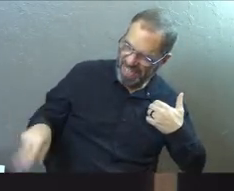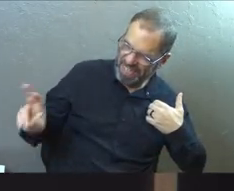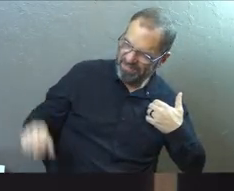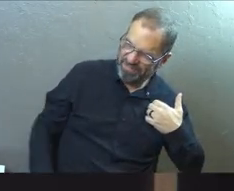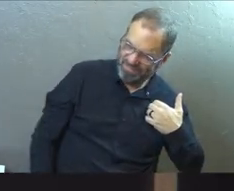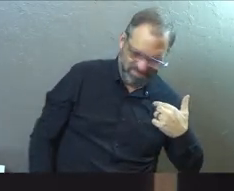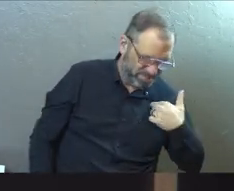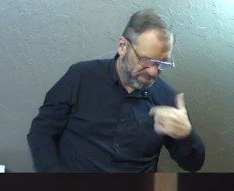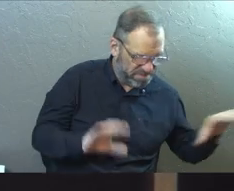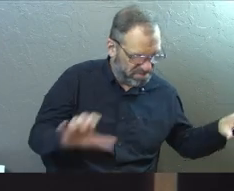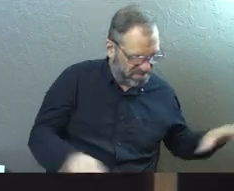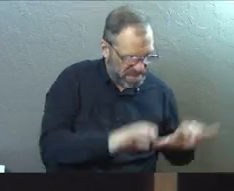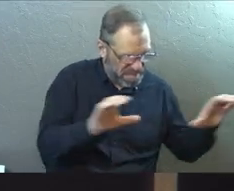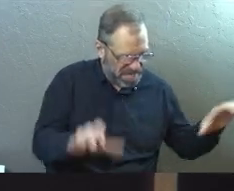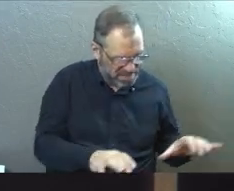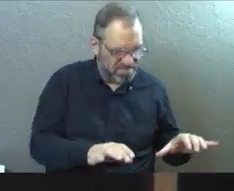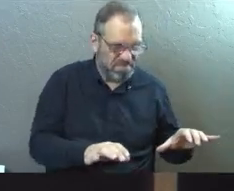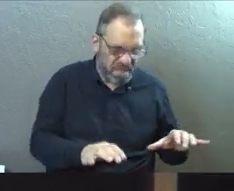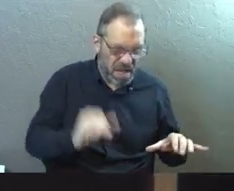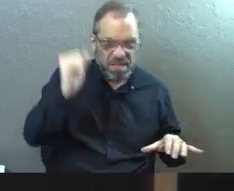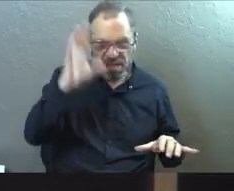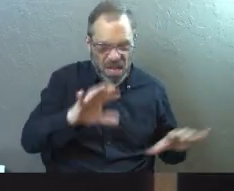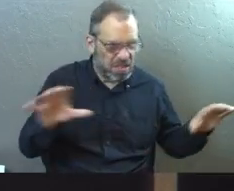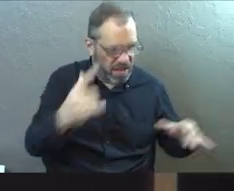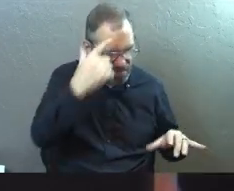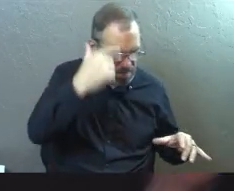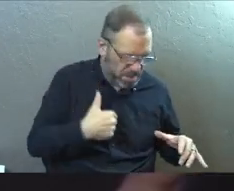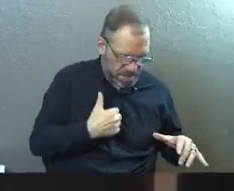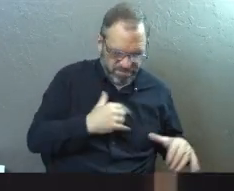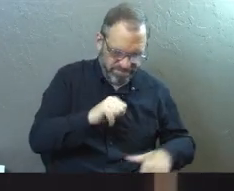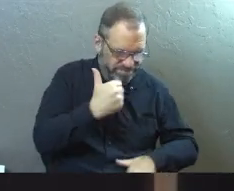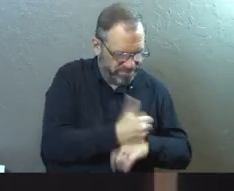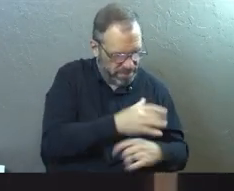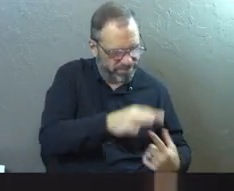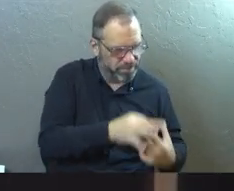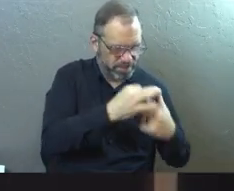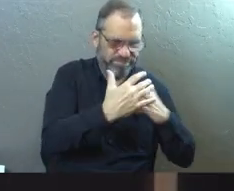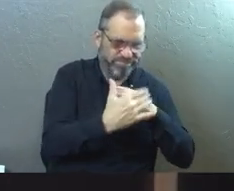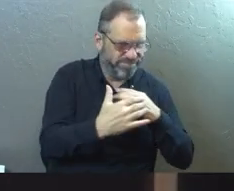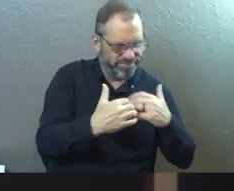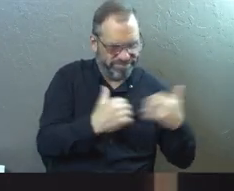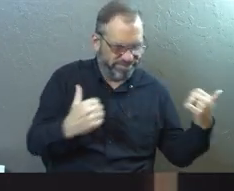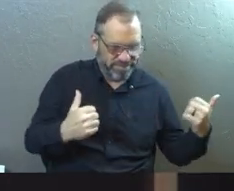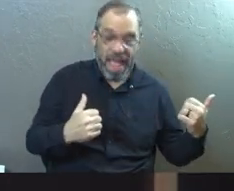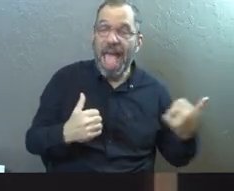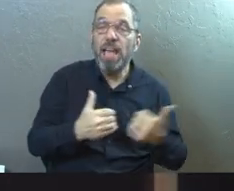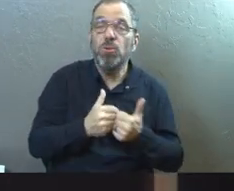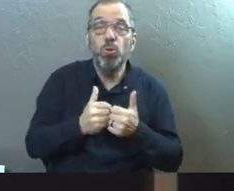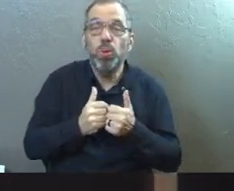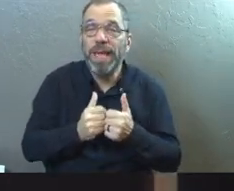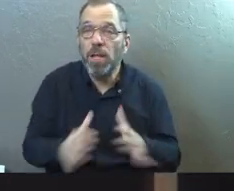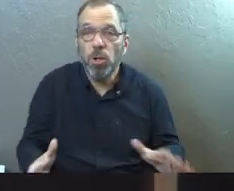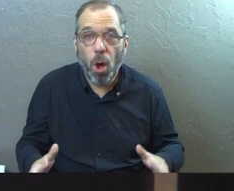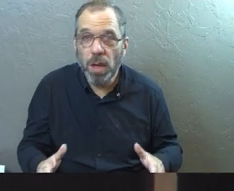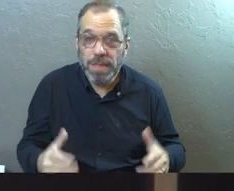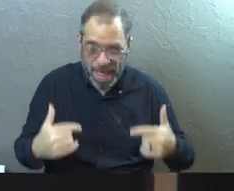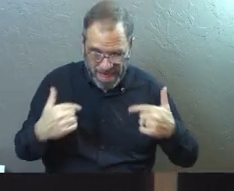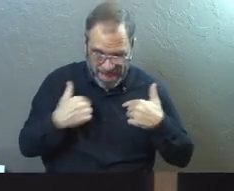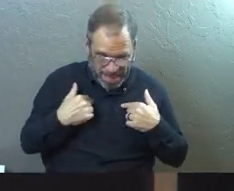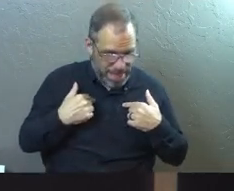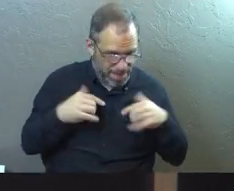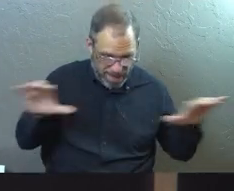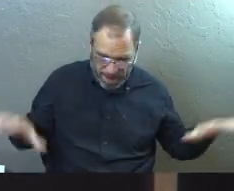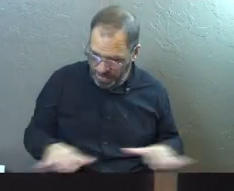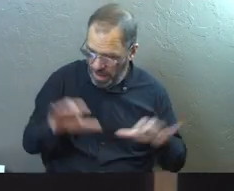Look what I've done. Look what the Lord has done around me and look what I've done for me. I'm set apart. And we get lost because it's us thinking